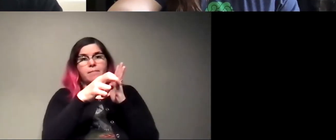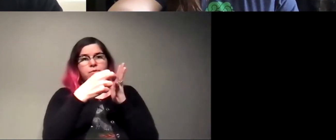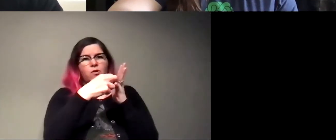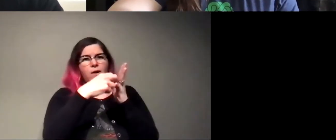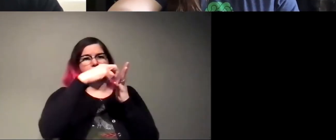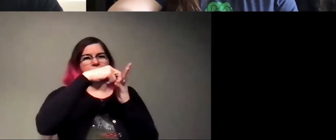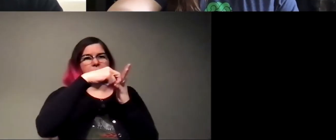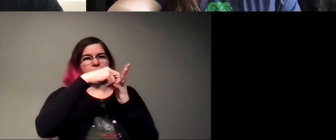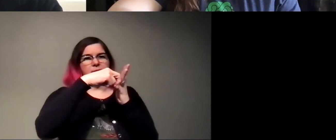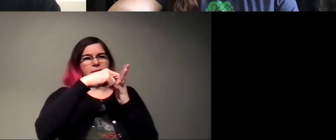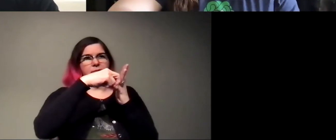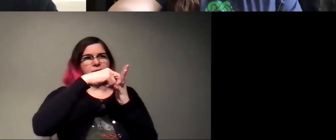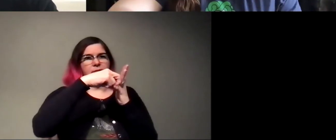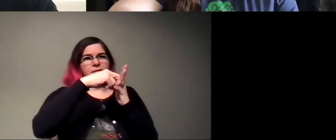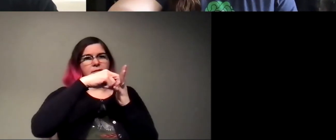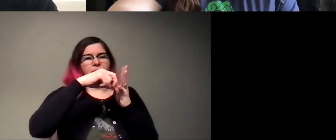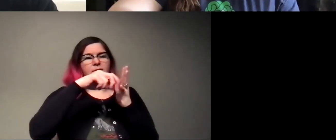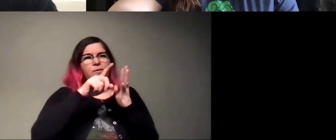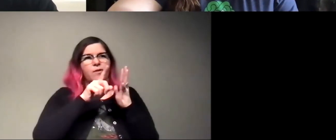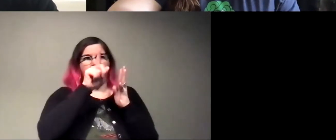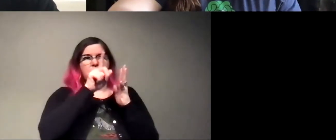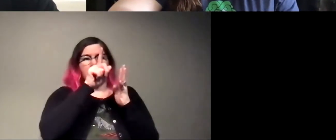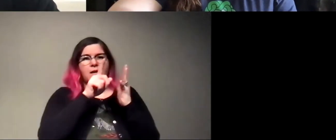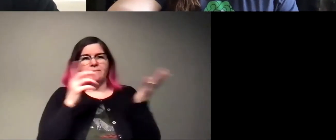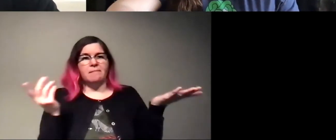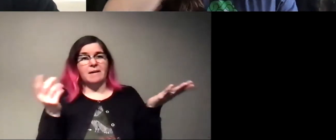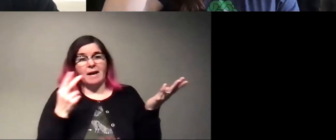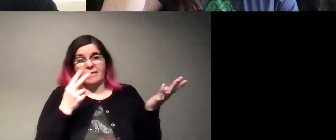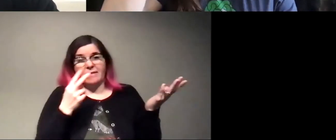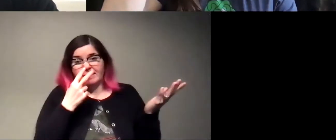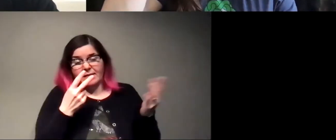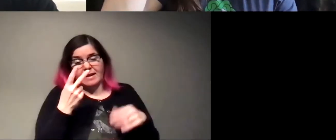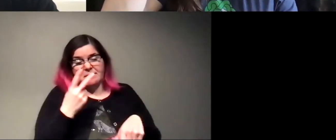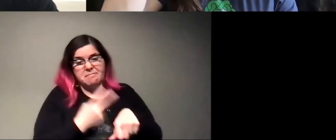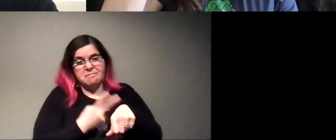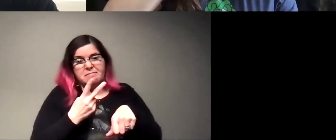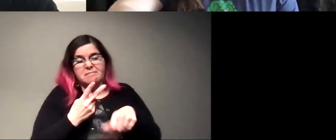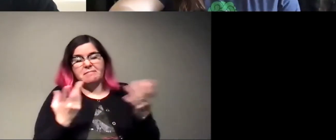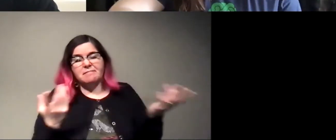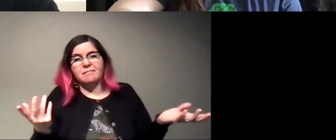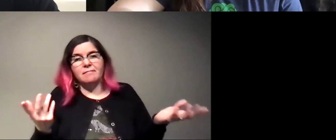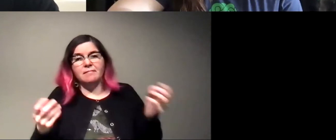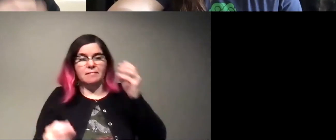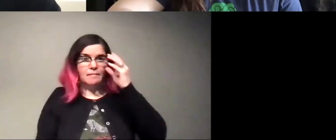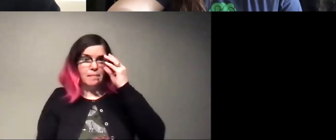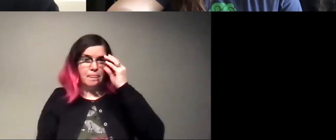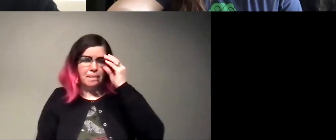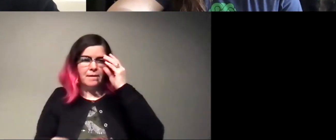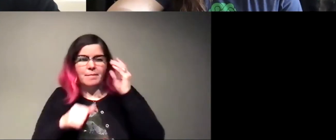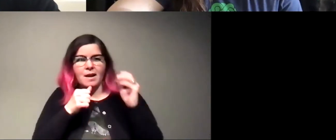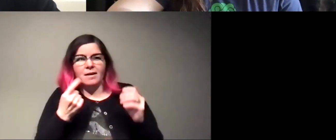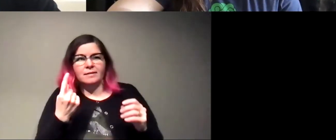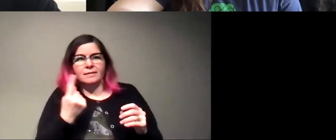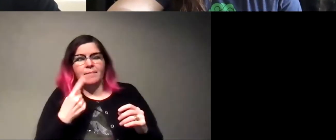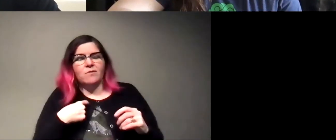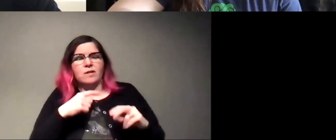So like they're facing up. Oh, I've seen that a couple of times, but it's, it's not something that I think